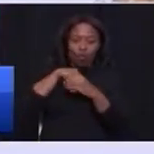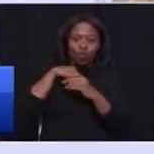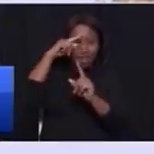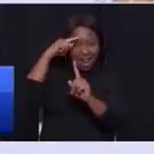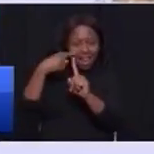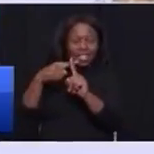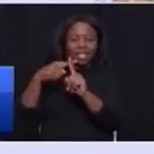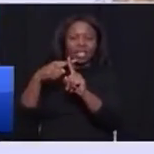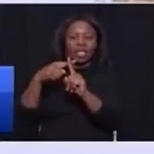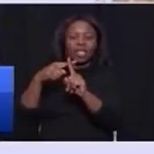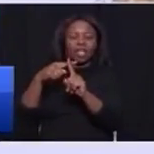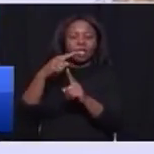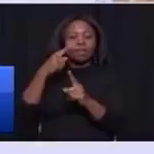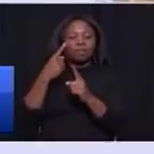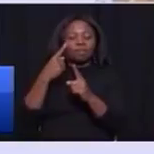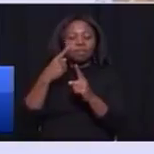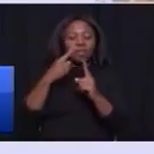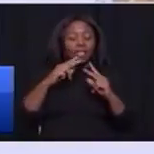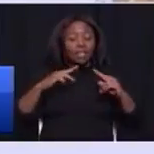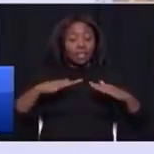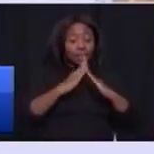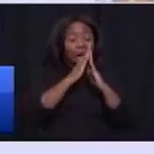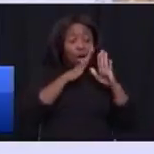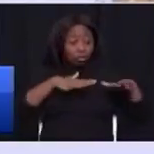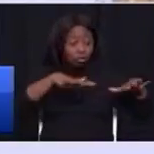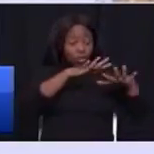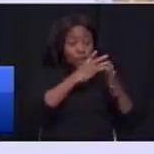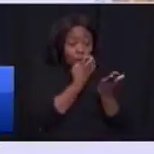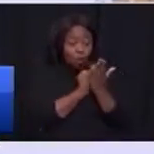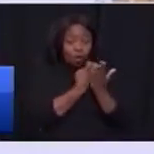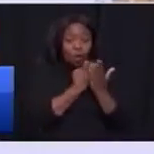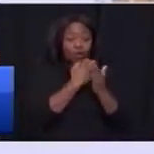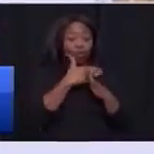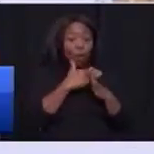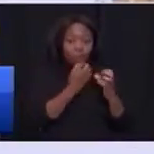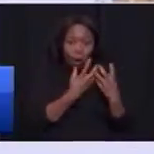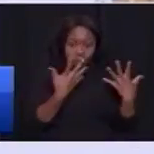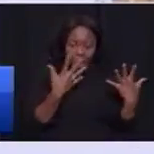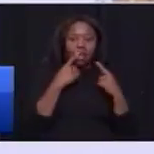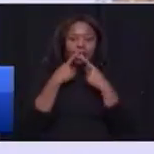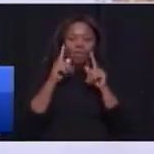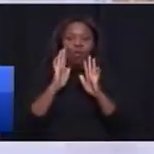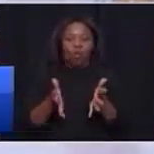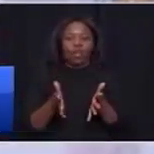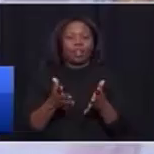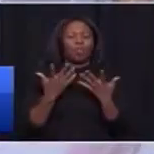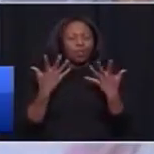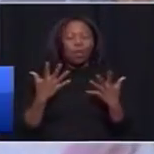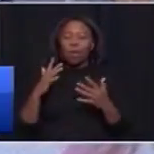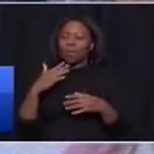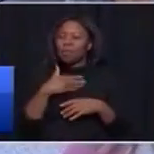for the number of jobs in the township economy. Madam Speaker, we are quite excited,